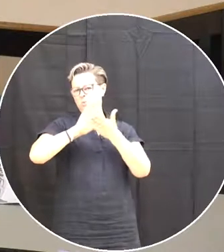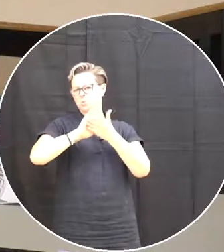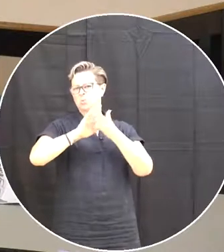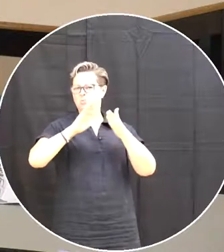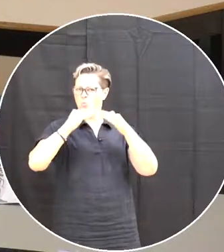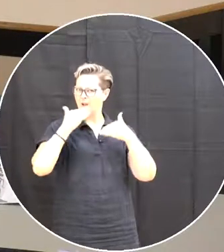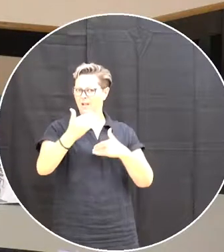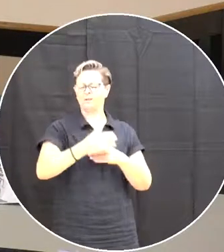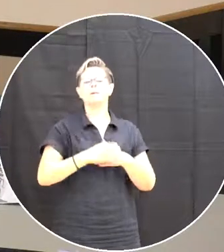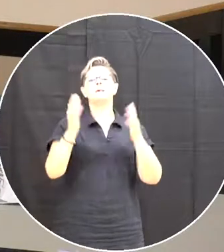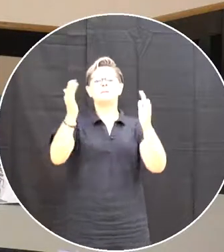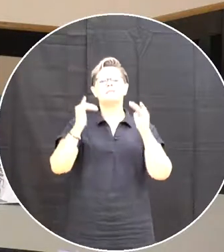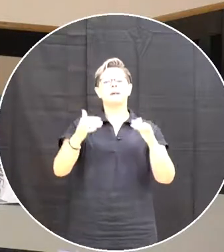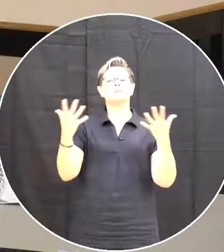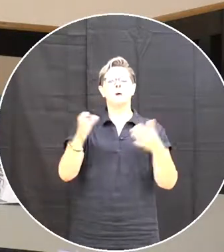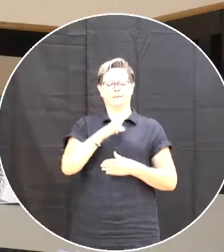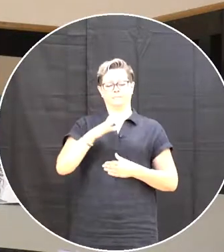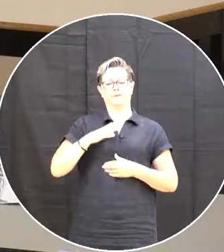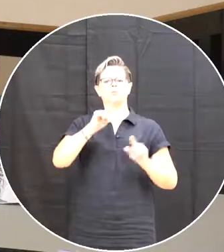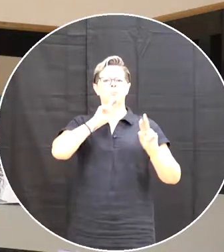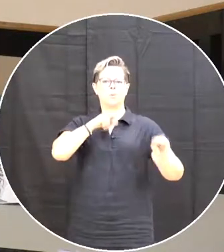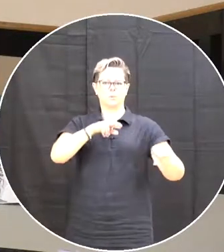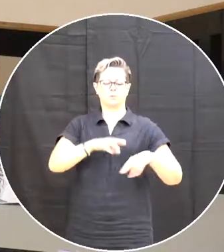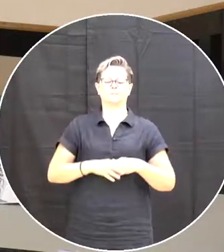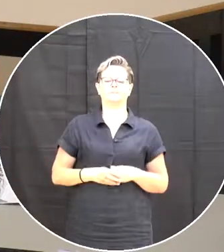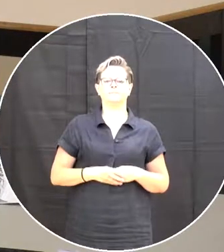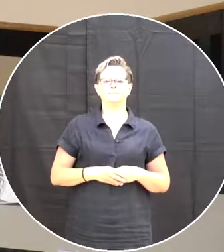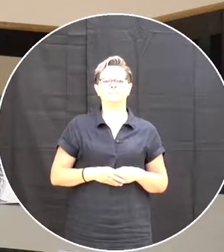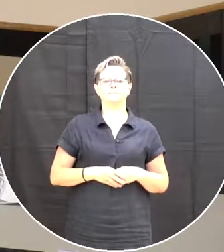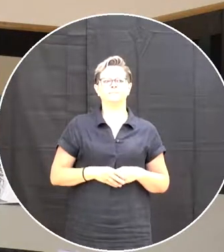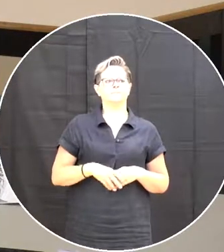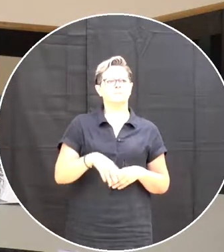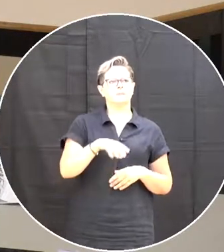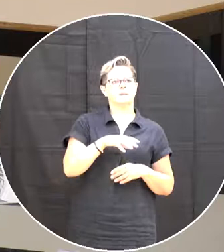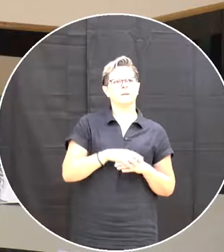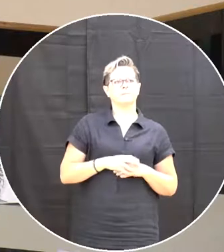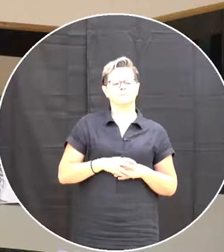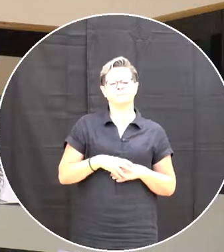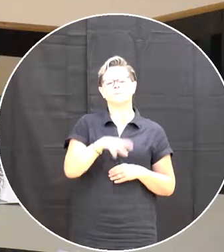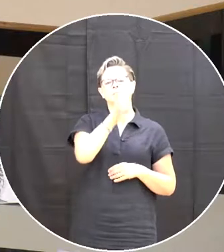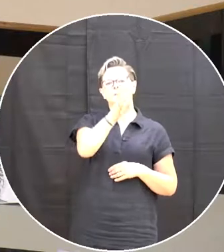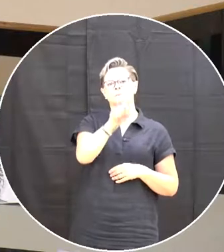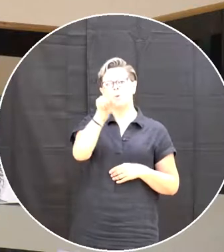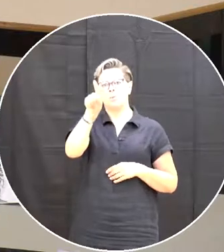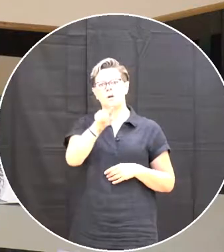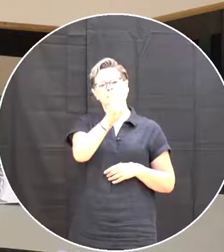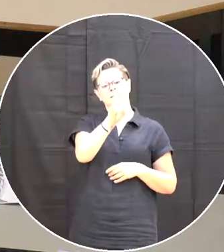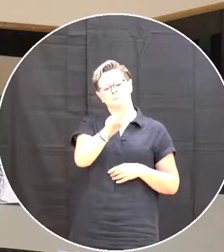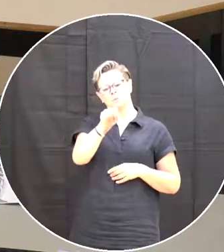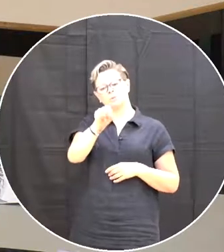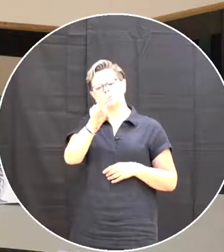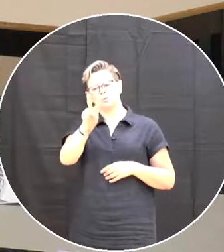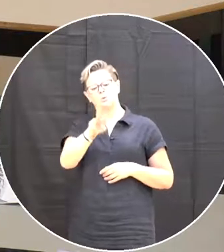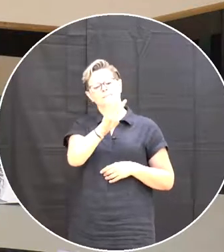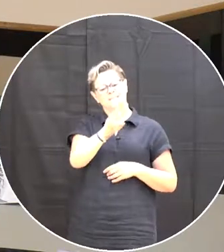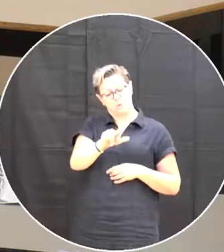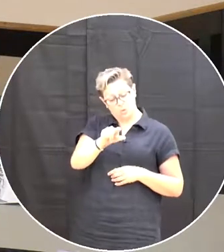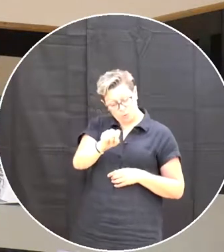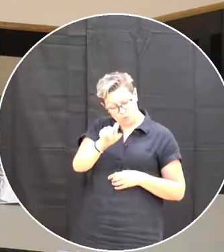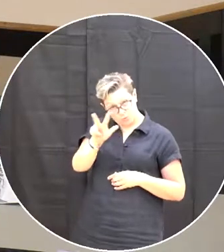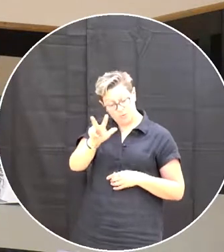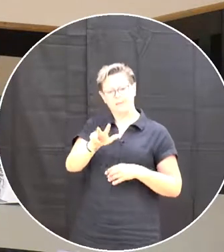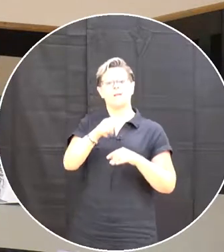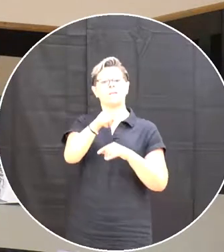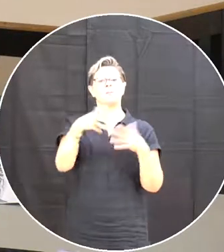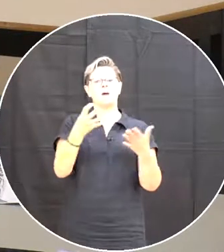Is the committee reports The only out of 6.1, 6.2 and 6.3 It's the financial committee That's had a session In between